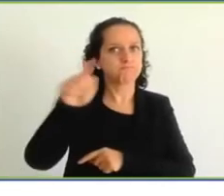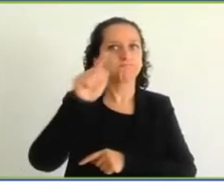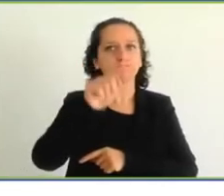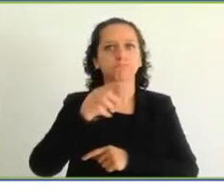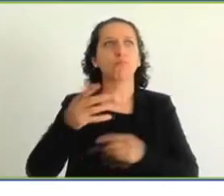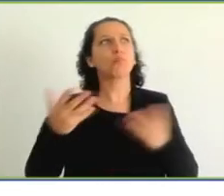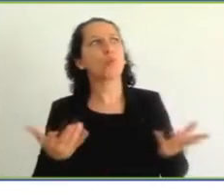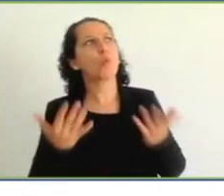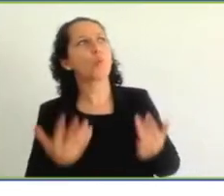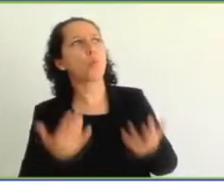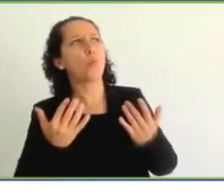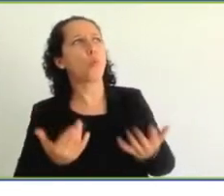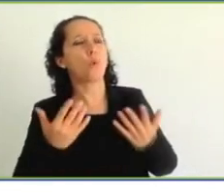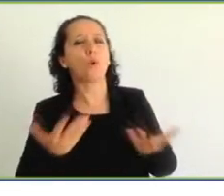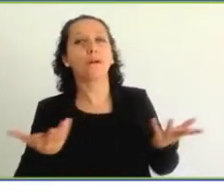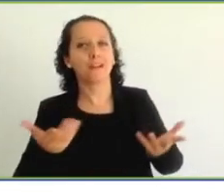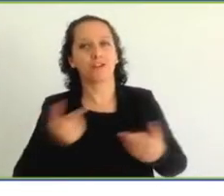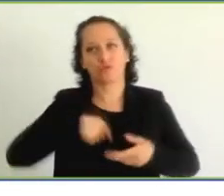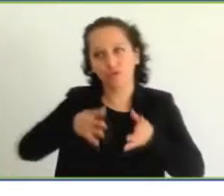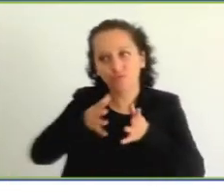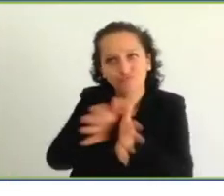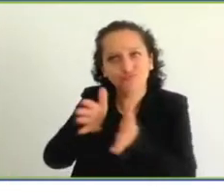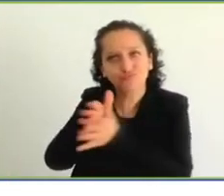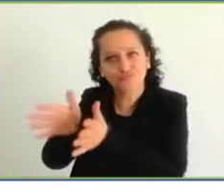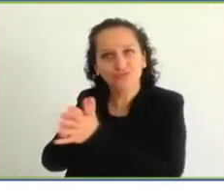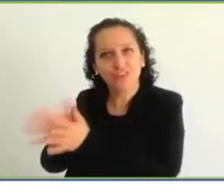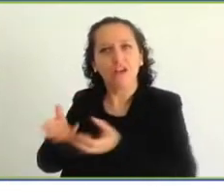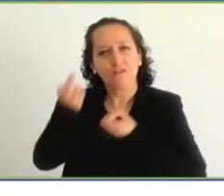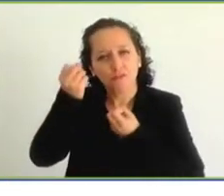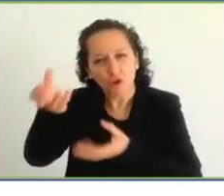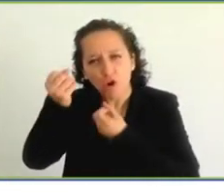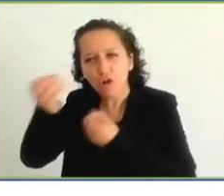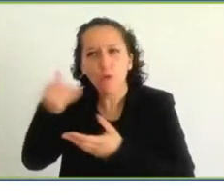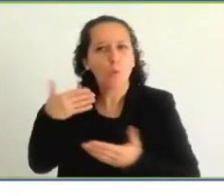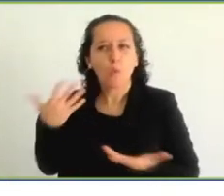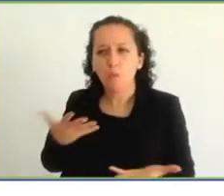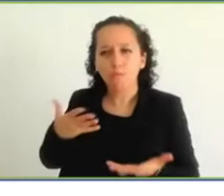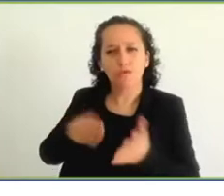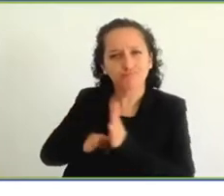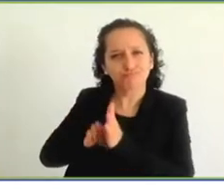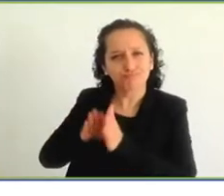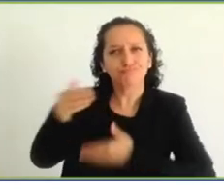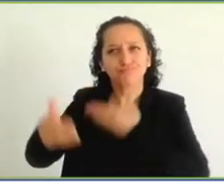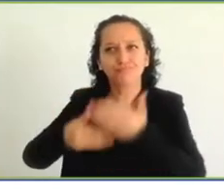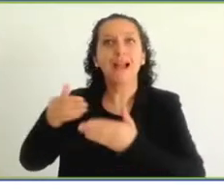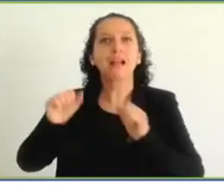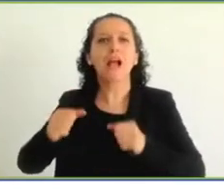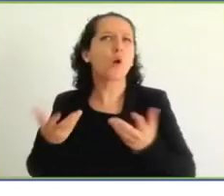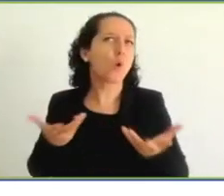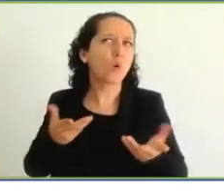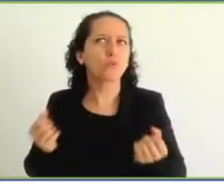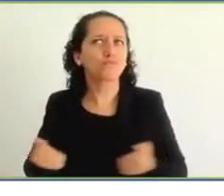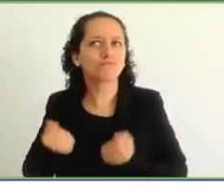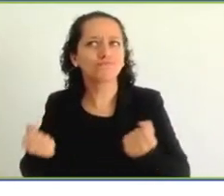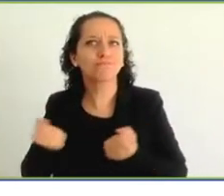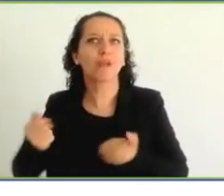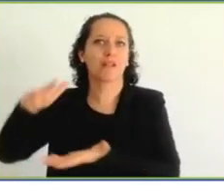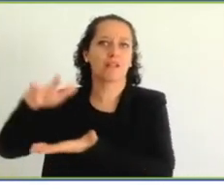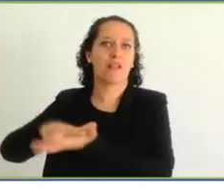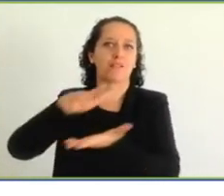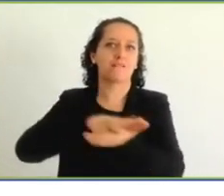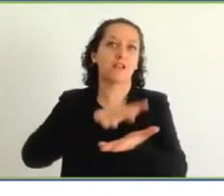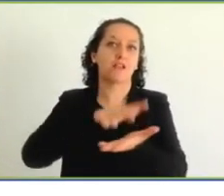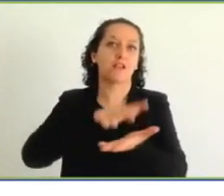ratification efforts. And so we have secured the assistance of the Open